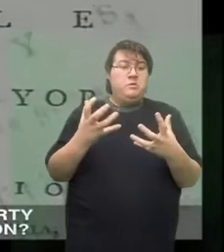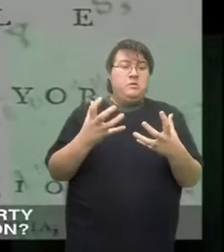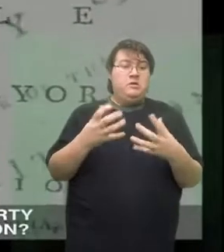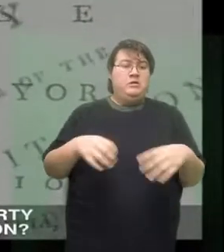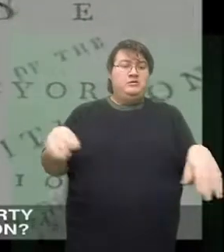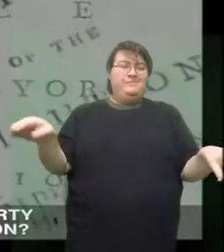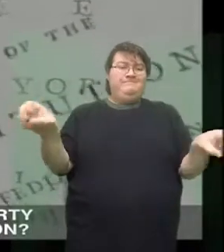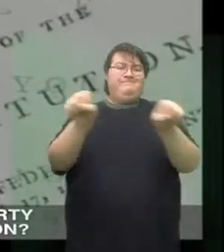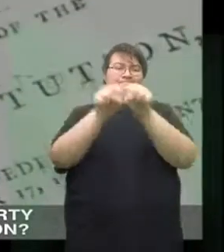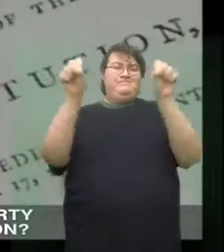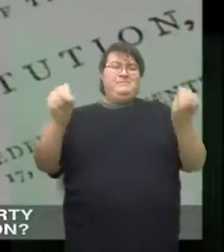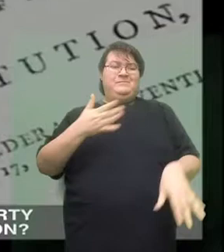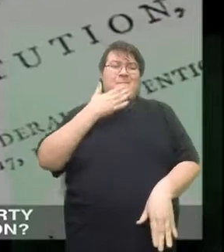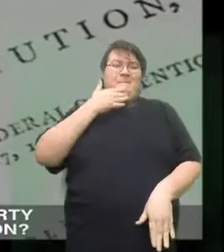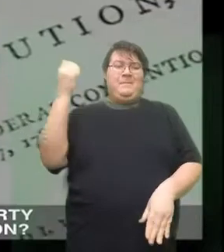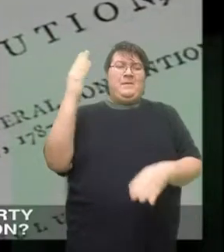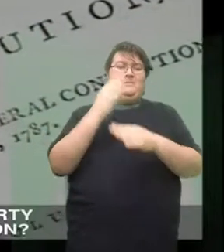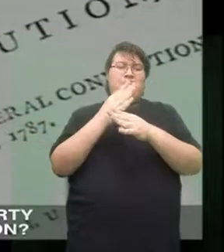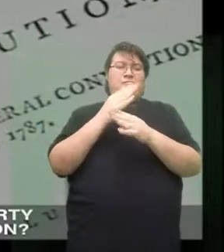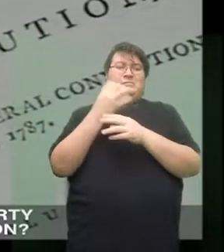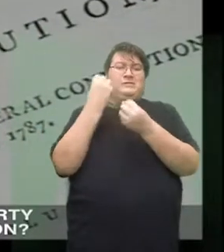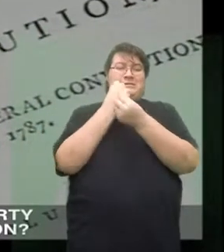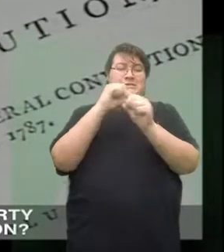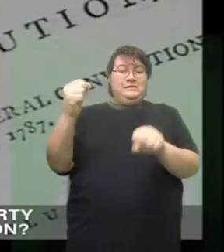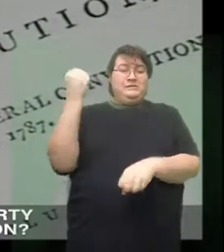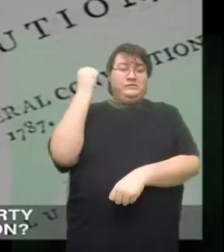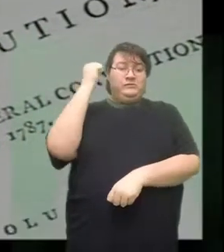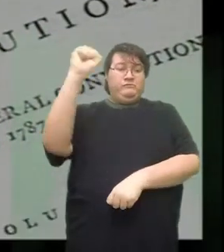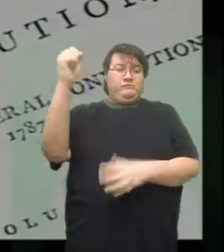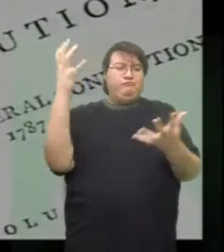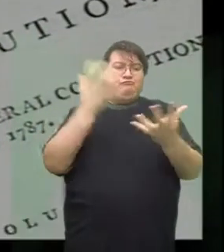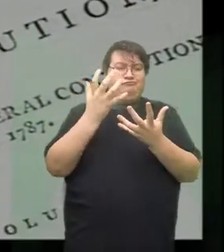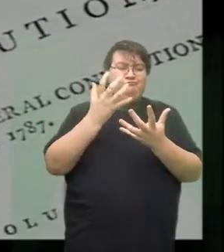what system would best protect the liberty won by the Revolution?